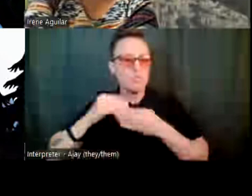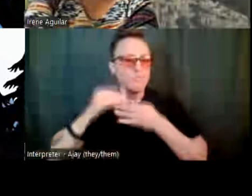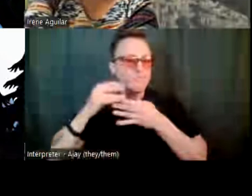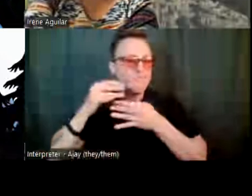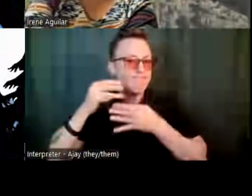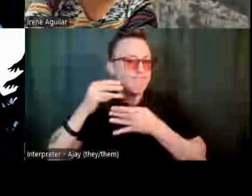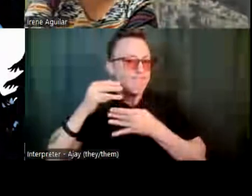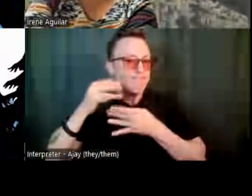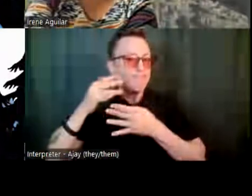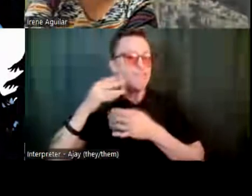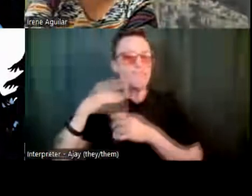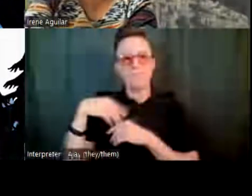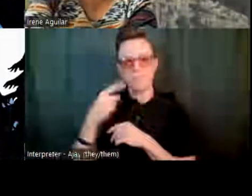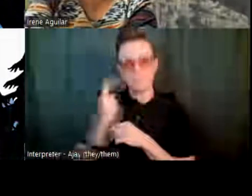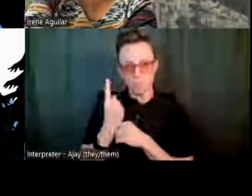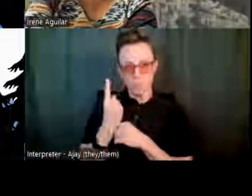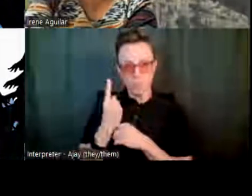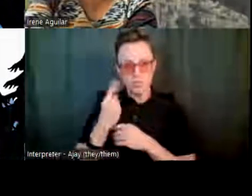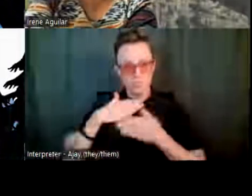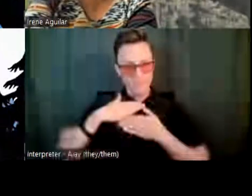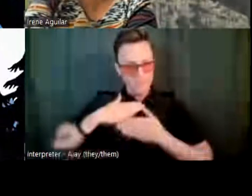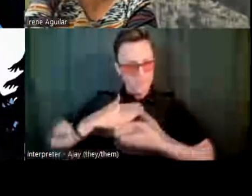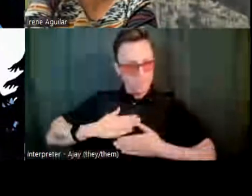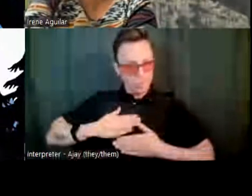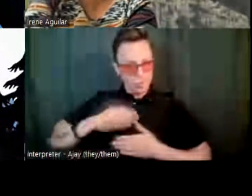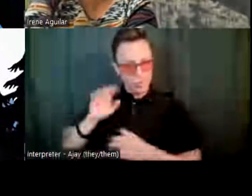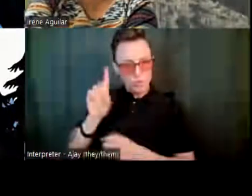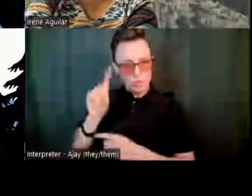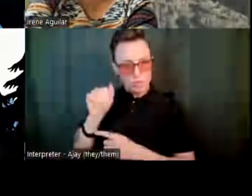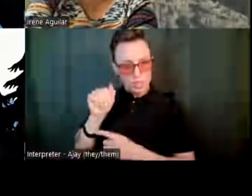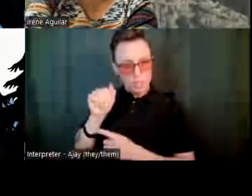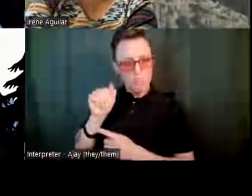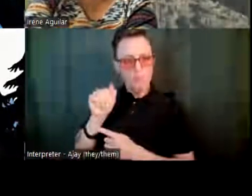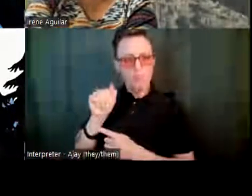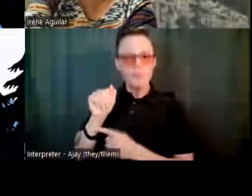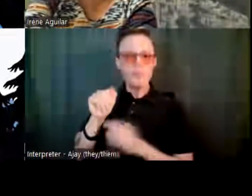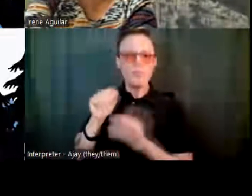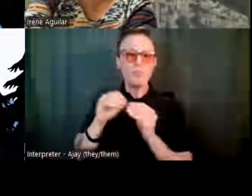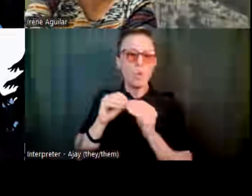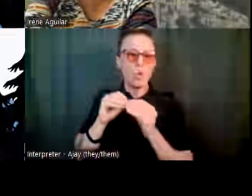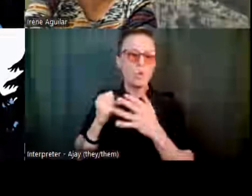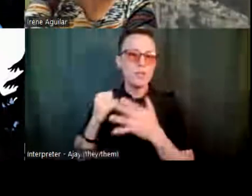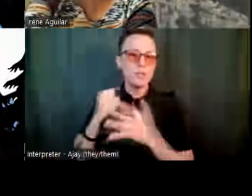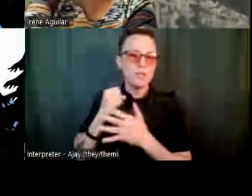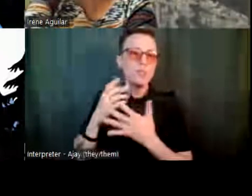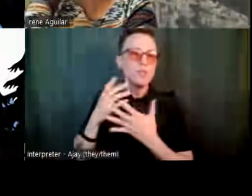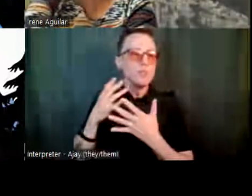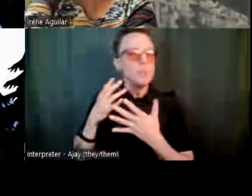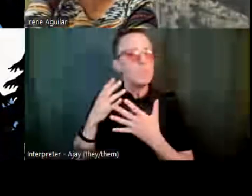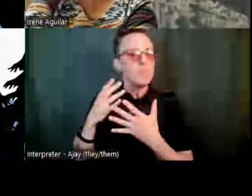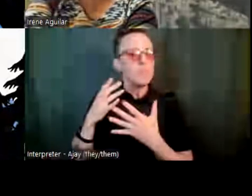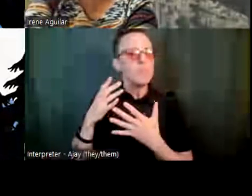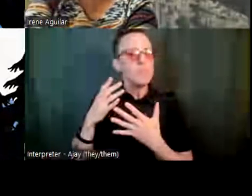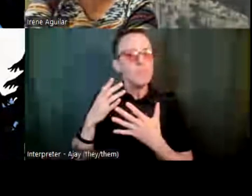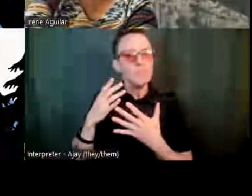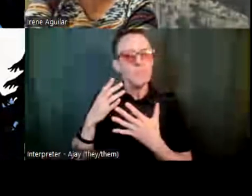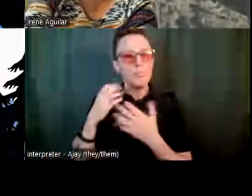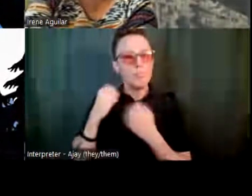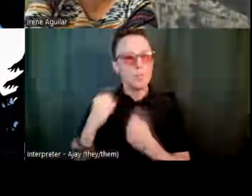the one that is physical, of course, is the prevalent one. And I